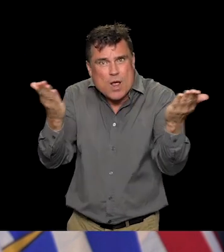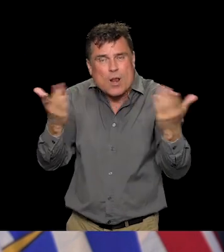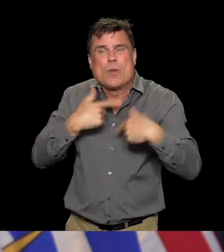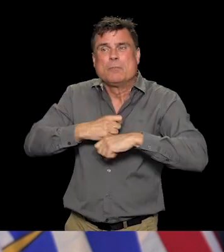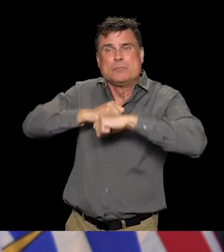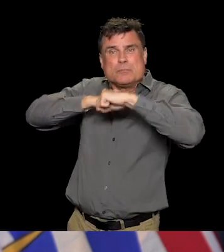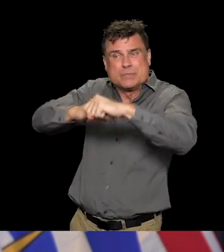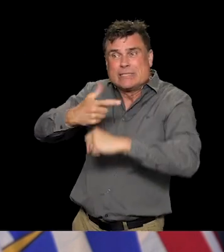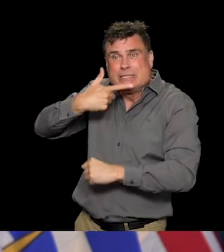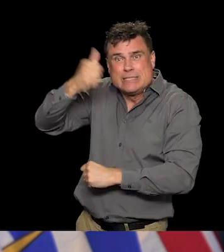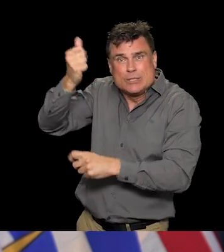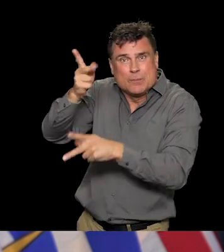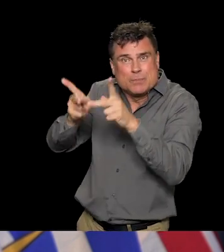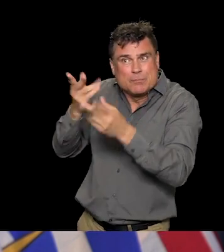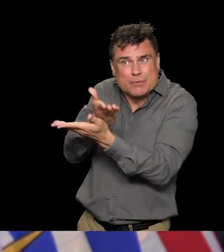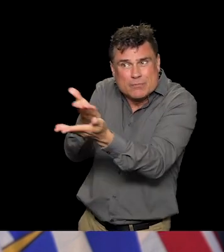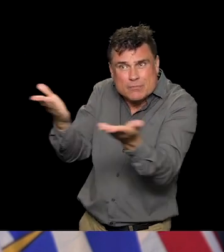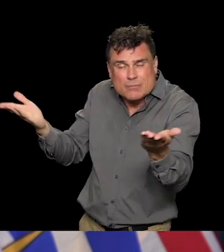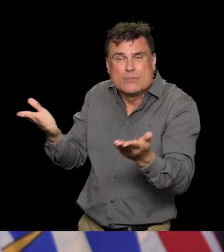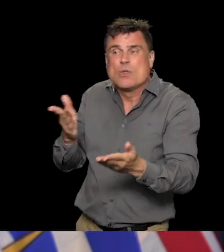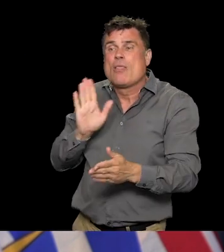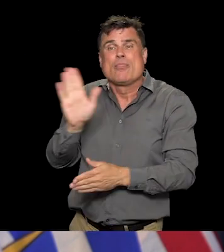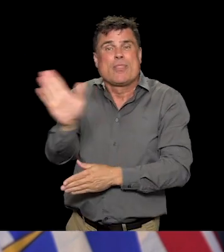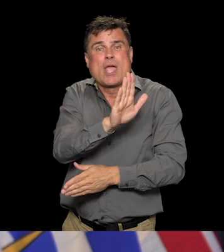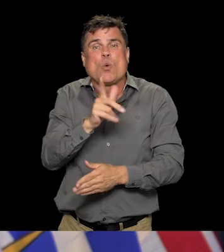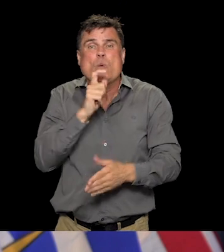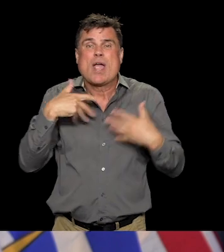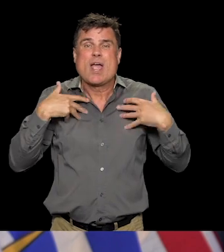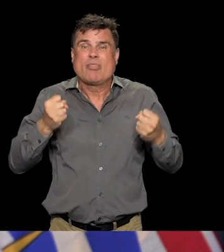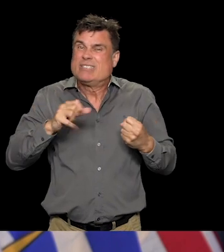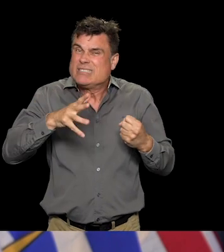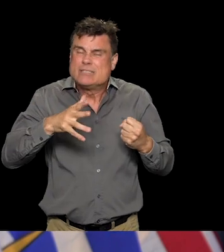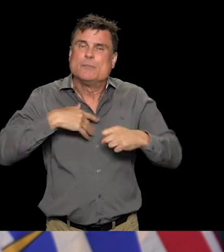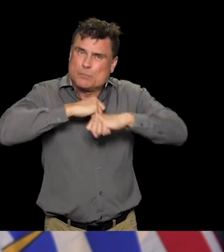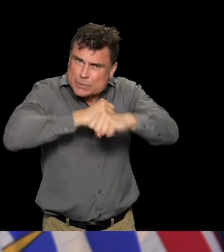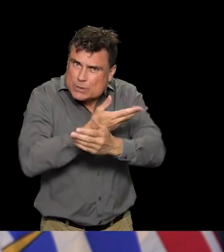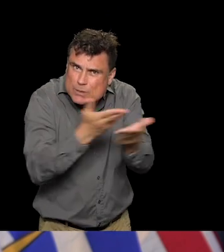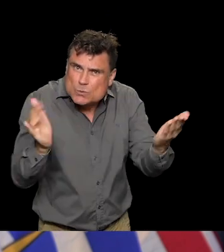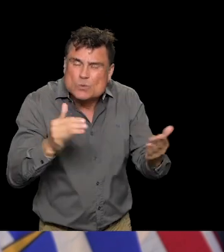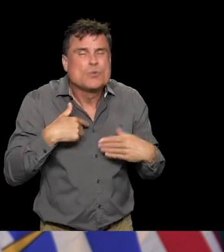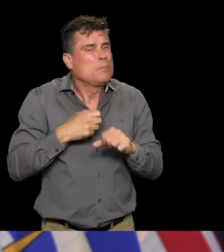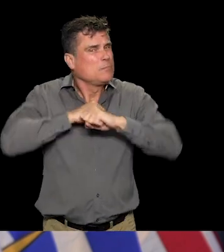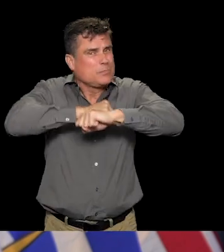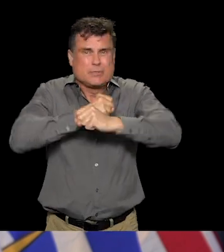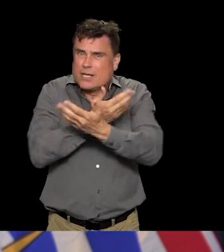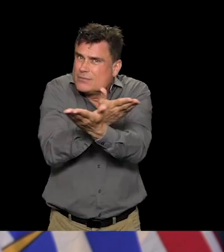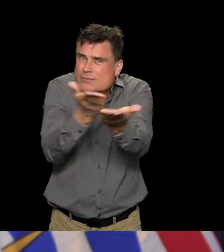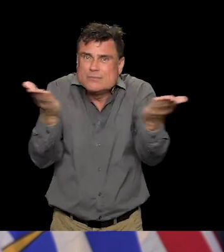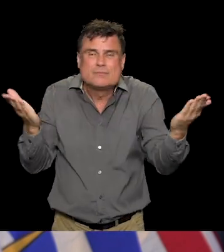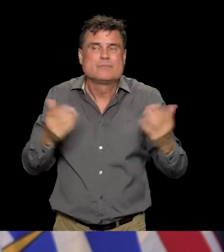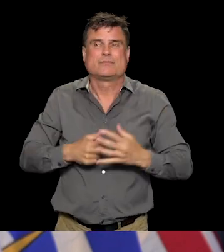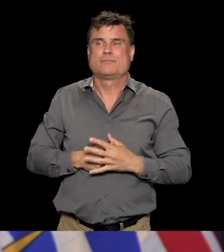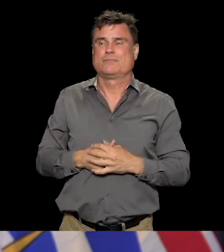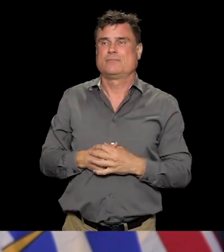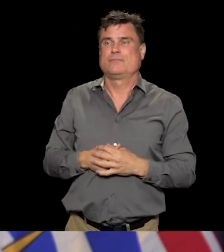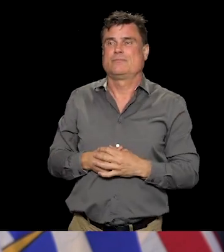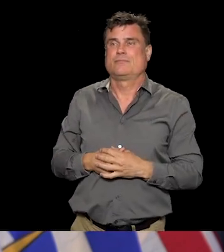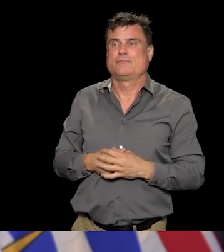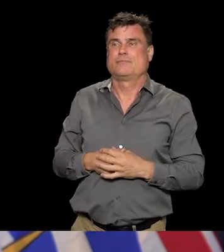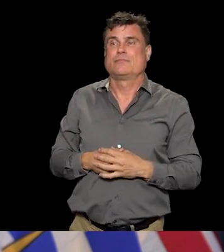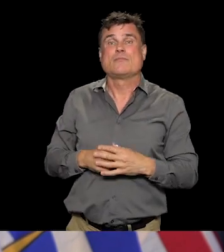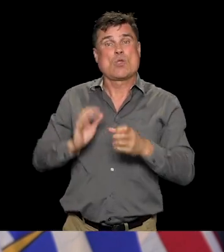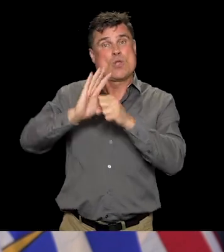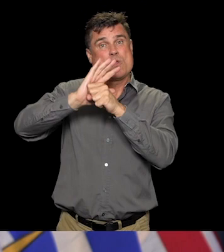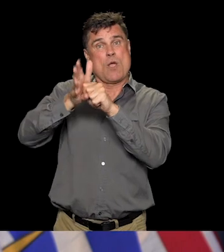risk of transmission. Even though we have low numbers that we found here in BC, that doesn't mean that we're